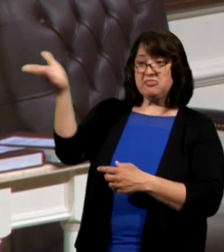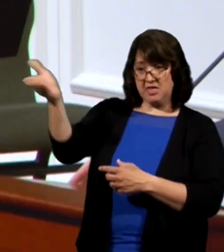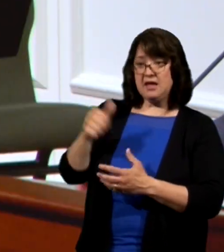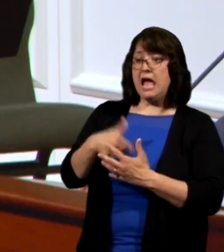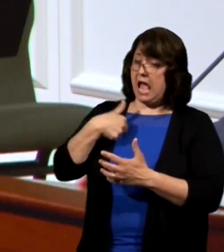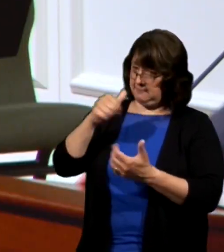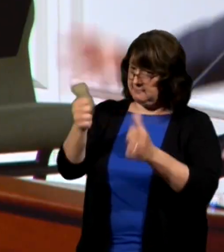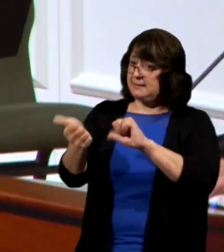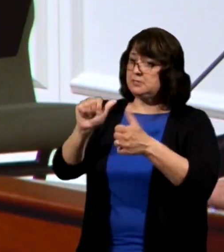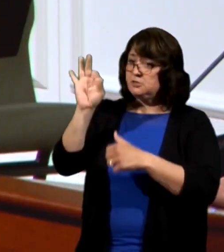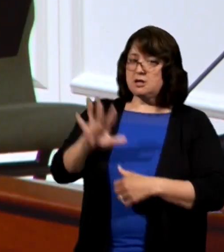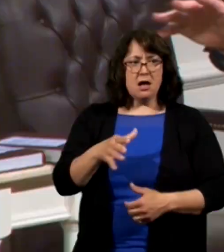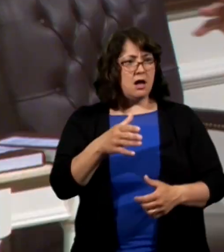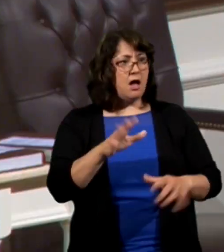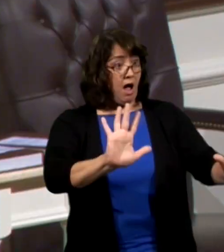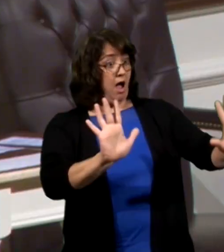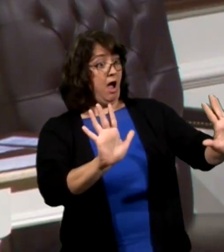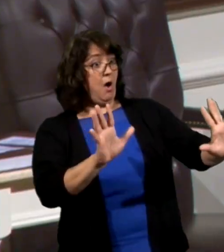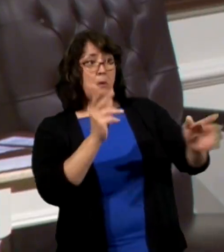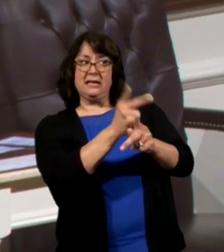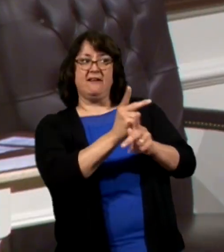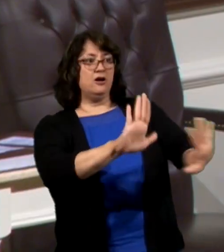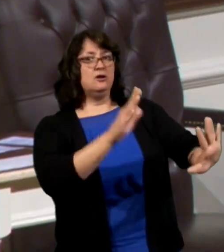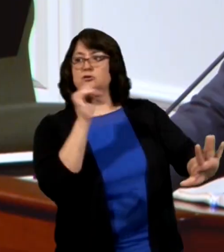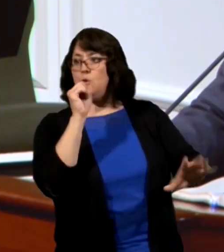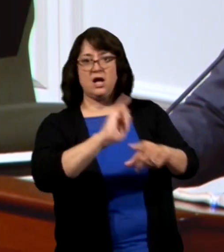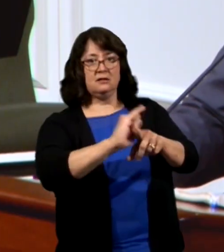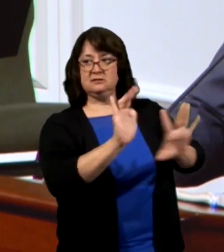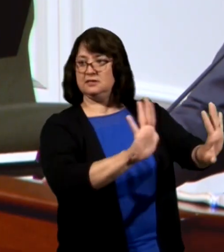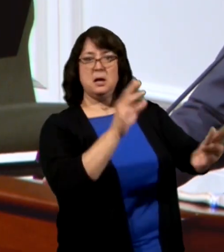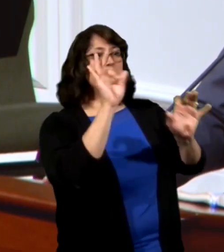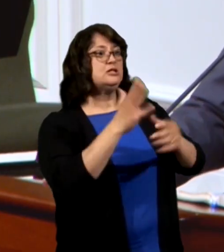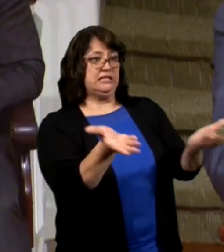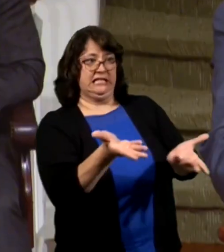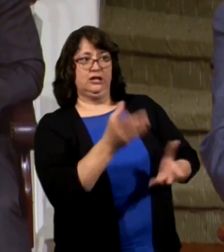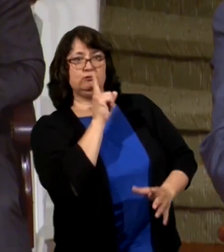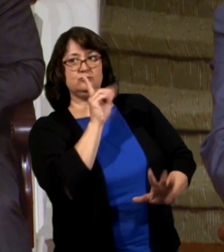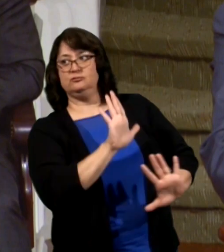there I'm a Baptist preacher hey you guys watch your language there's a preacher at the table